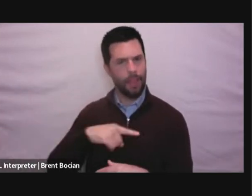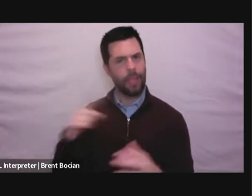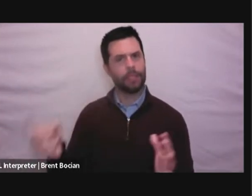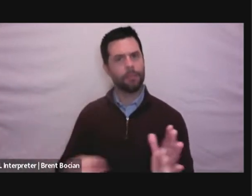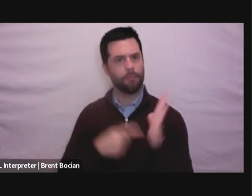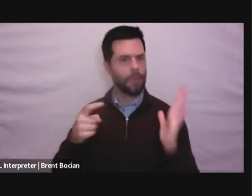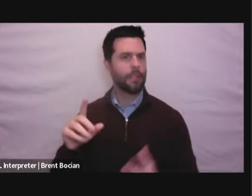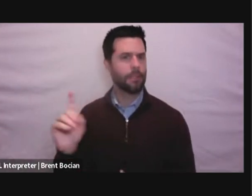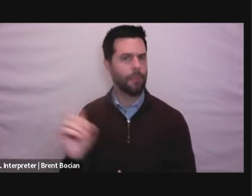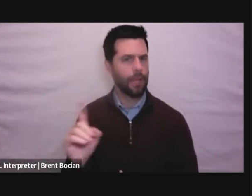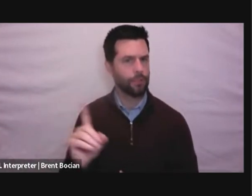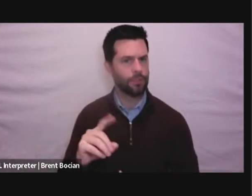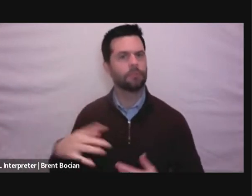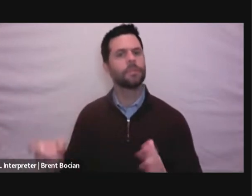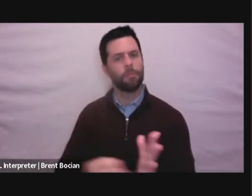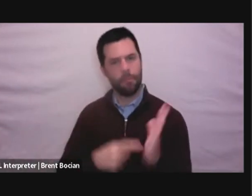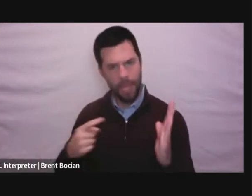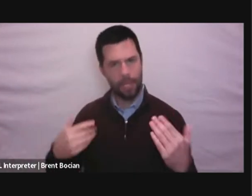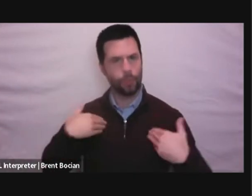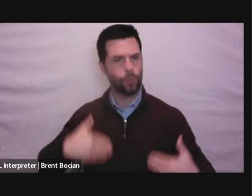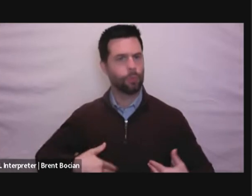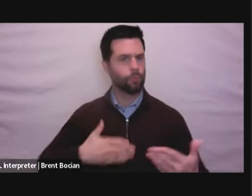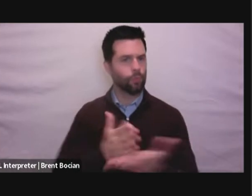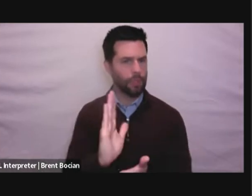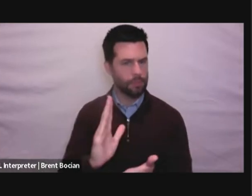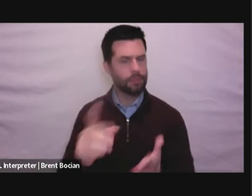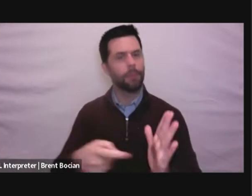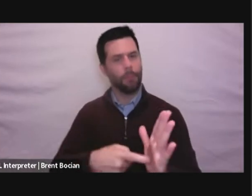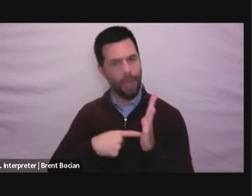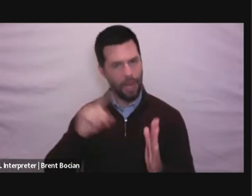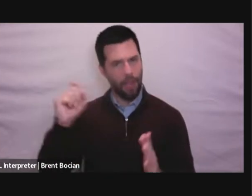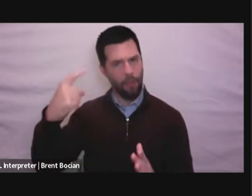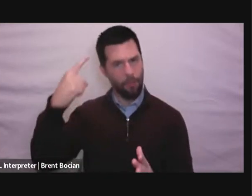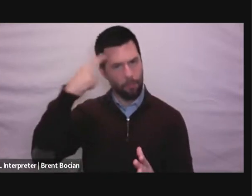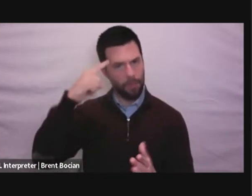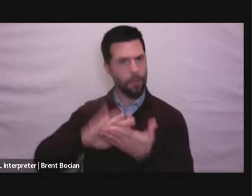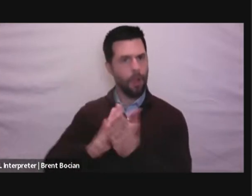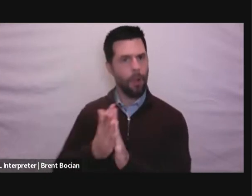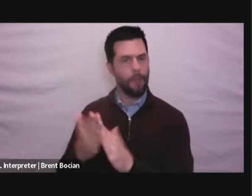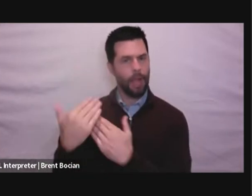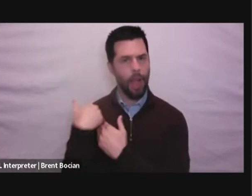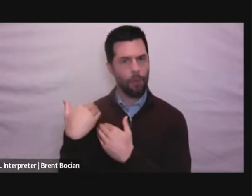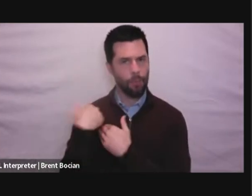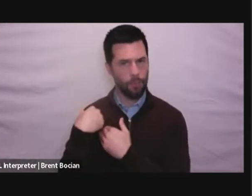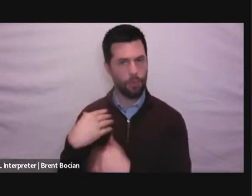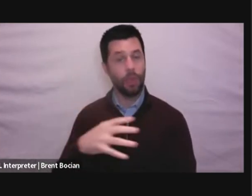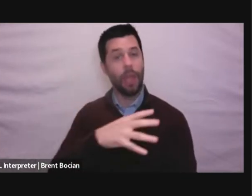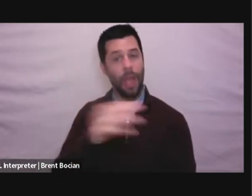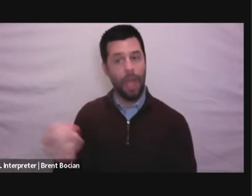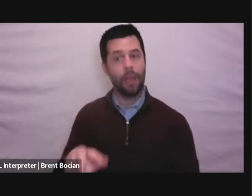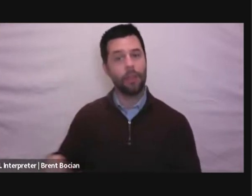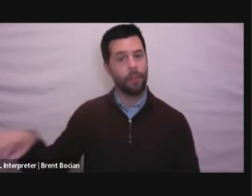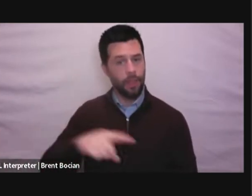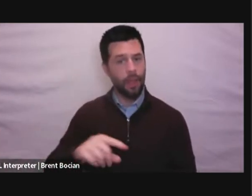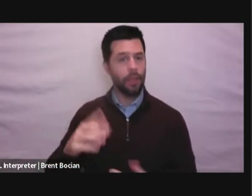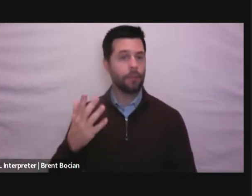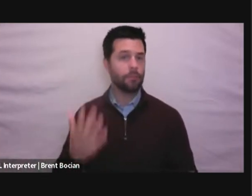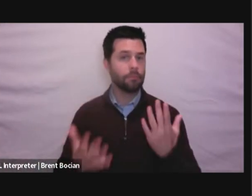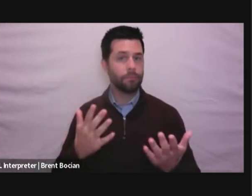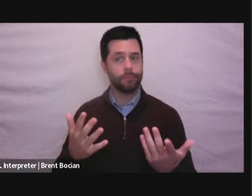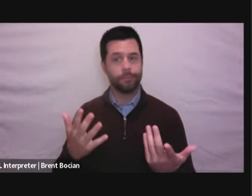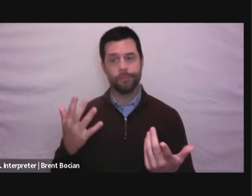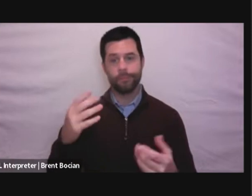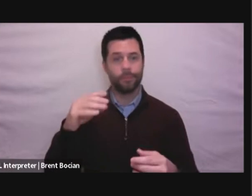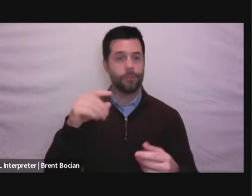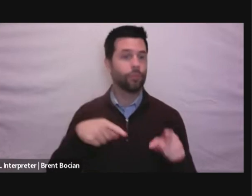demanding human rights, demanding accountable government, and who routinely come out to the polls or sometimes into the streets